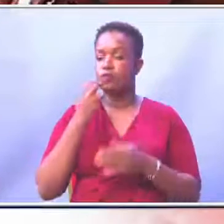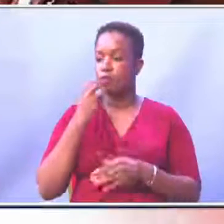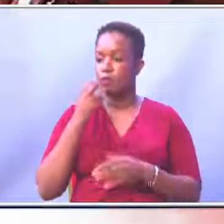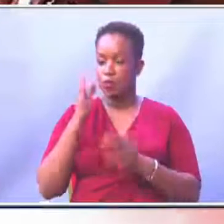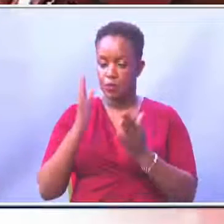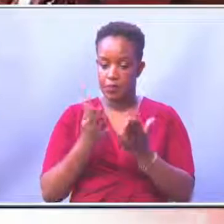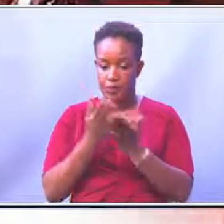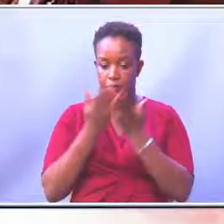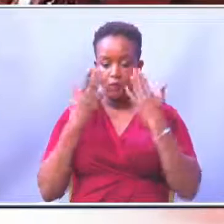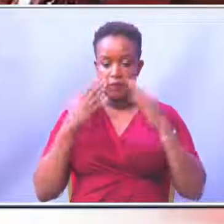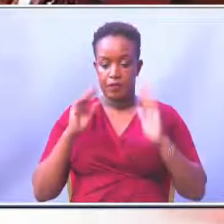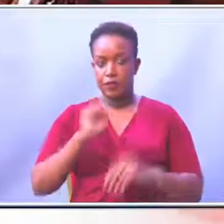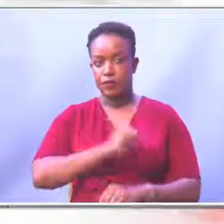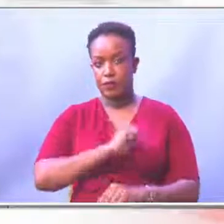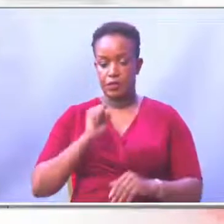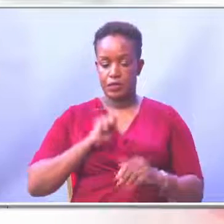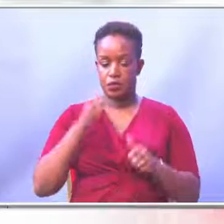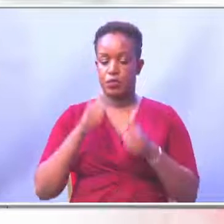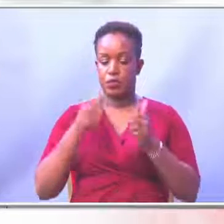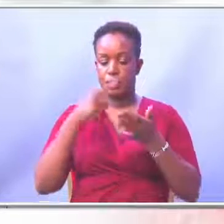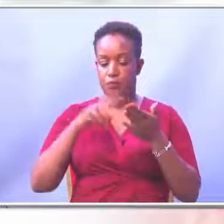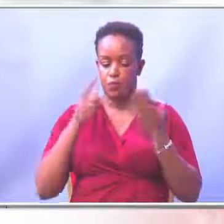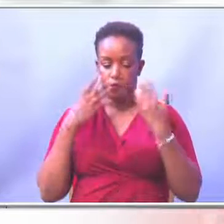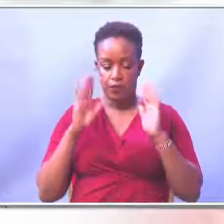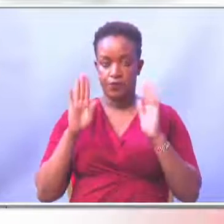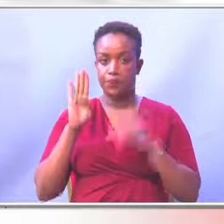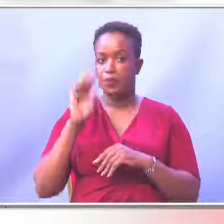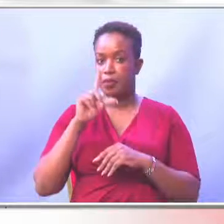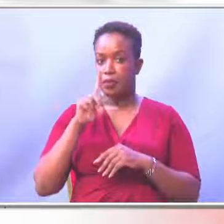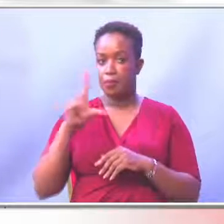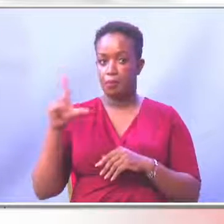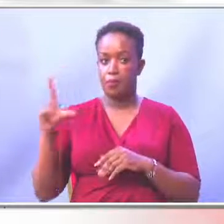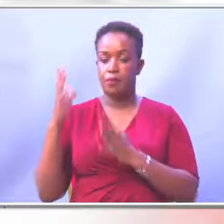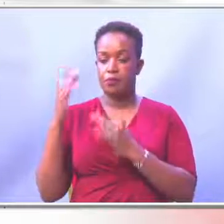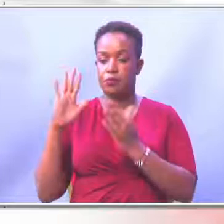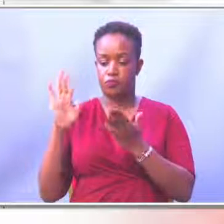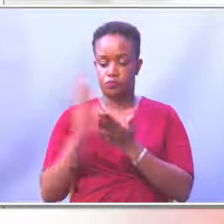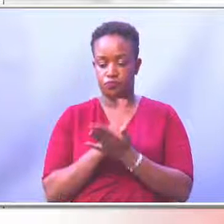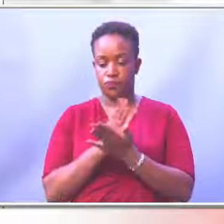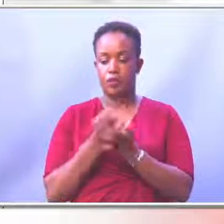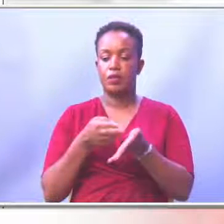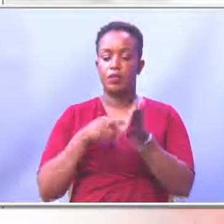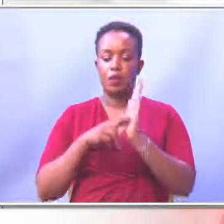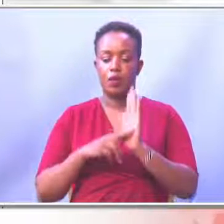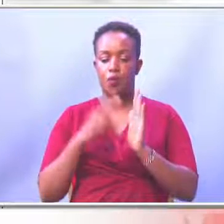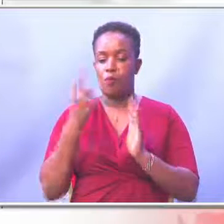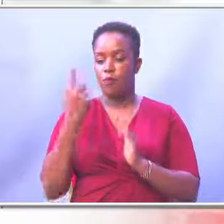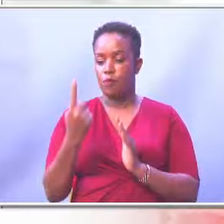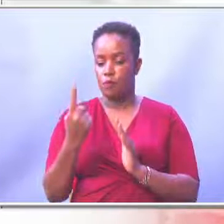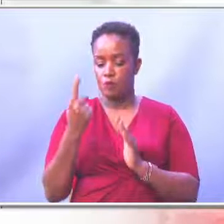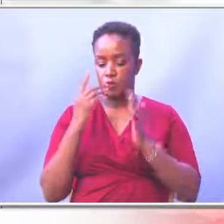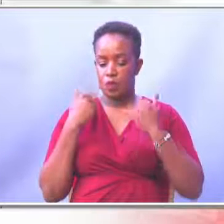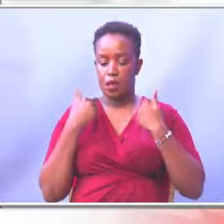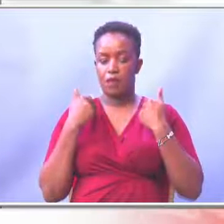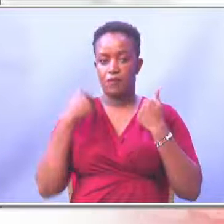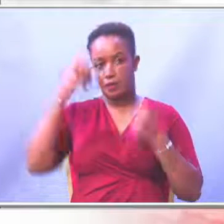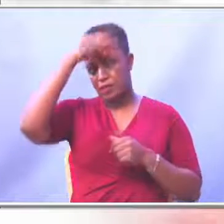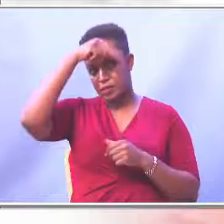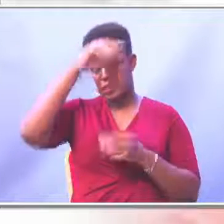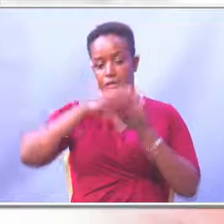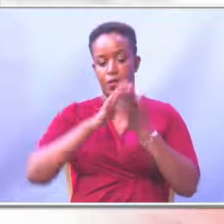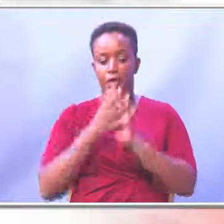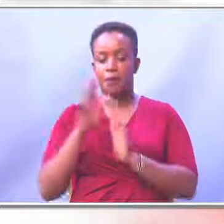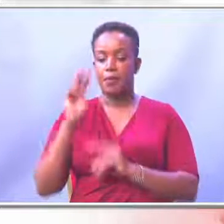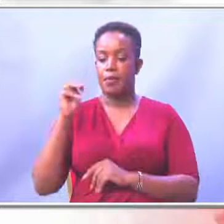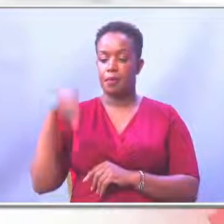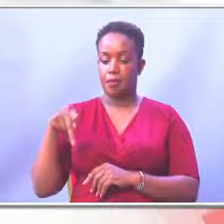which has approved it. In it, it seeks to scrape off the requirement of one to have a degree for them to be members of Parliament.